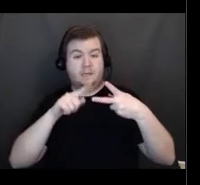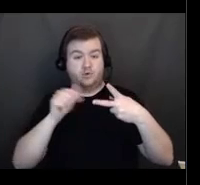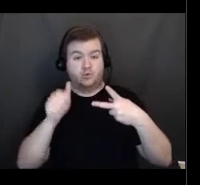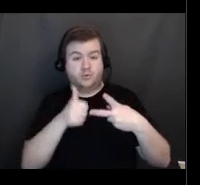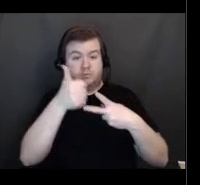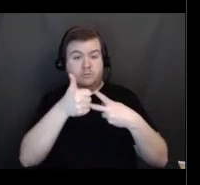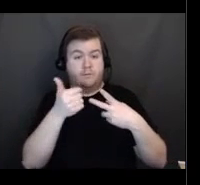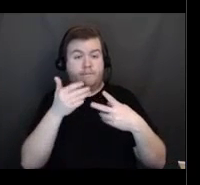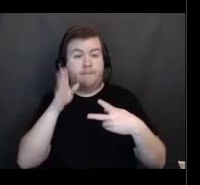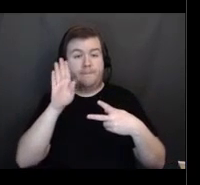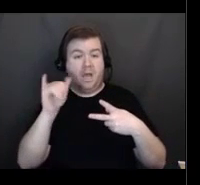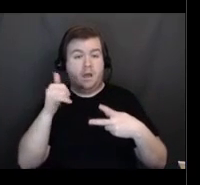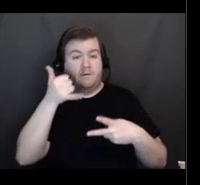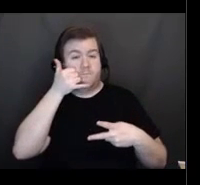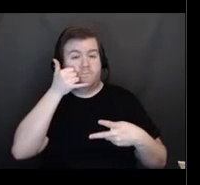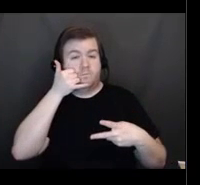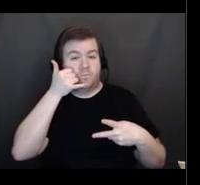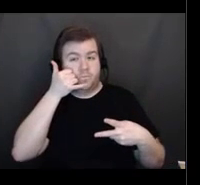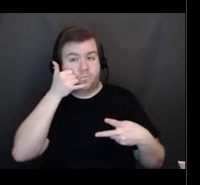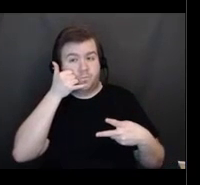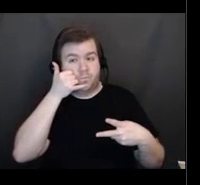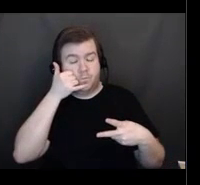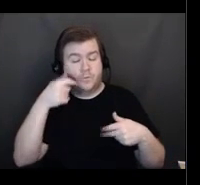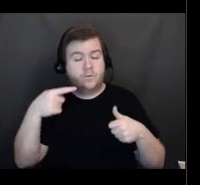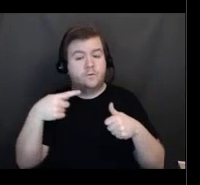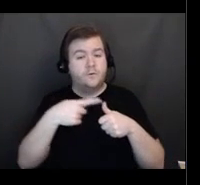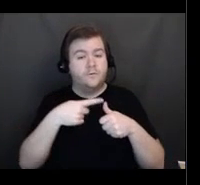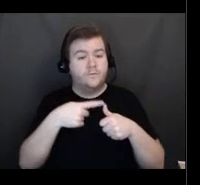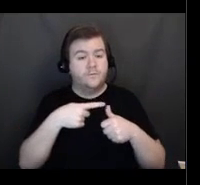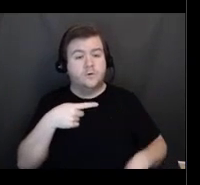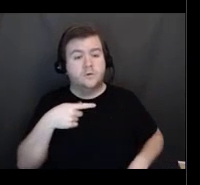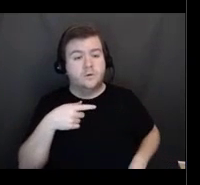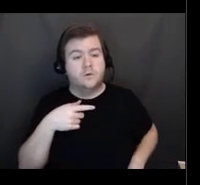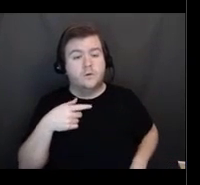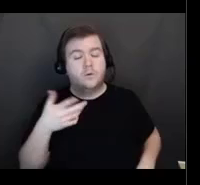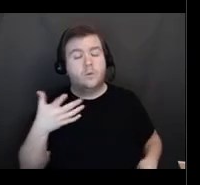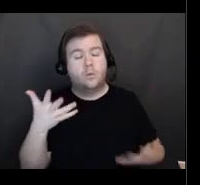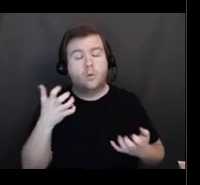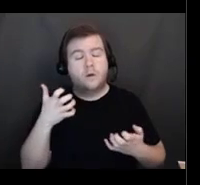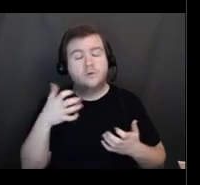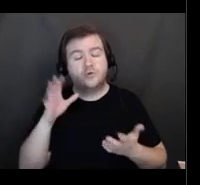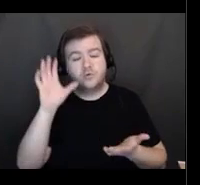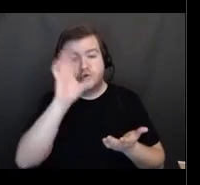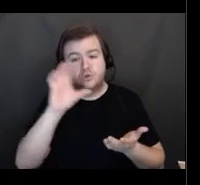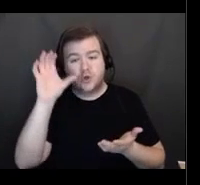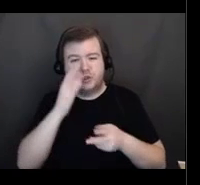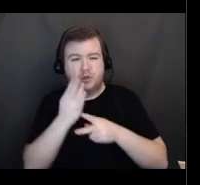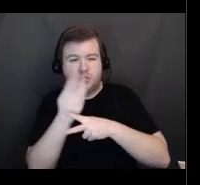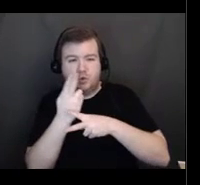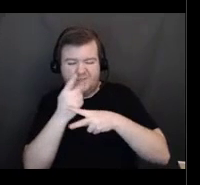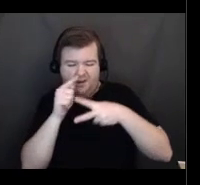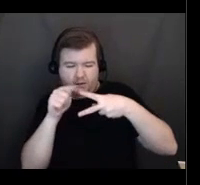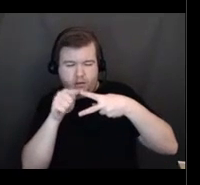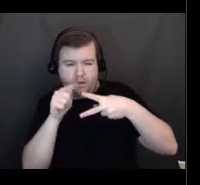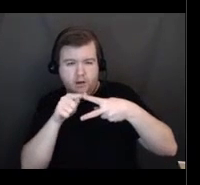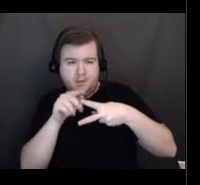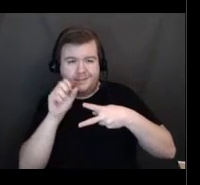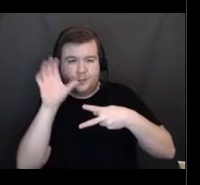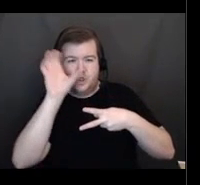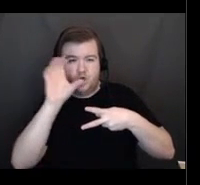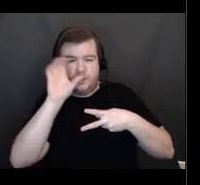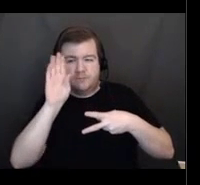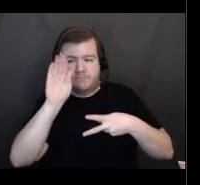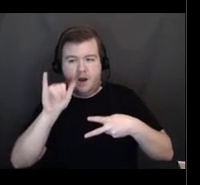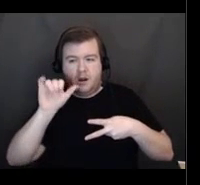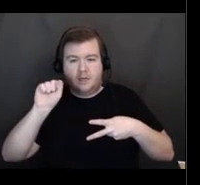we want to first search for a vaccine through that option one. And what that will